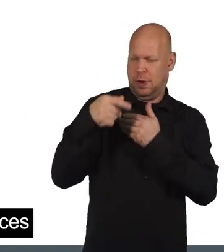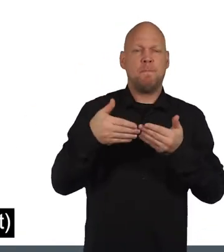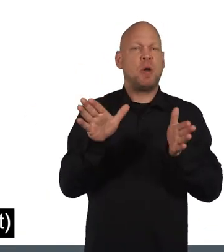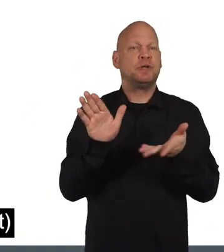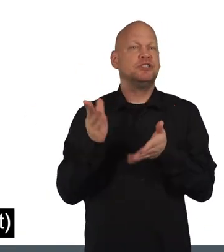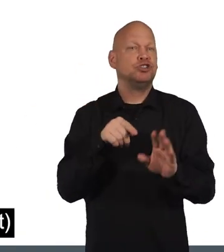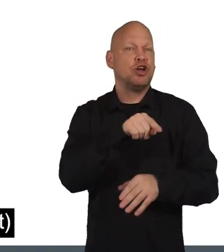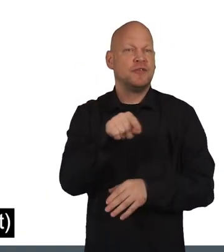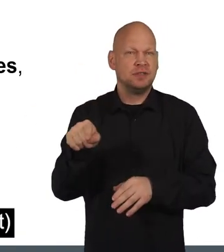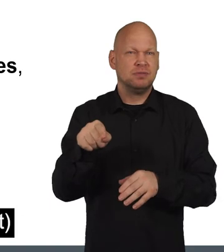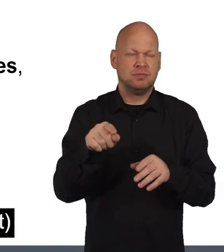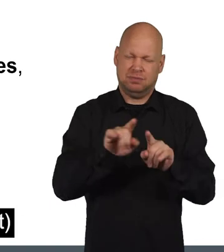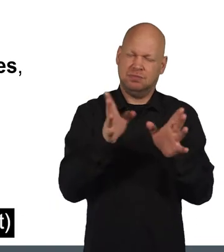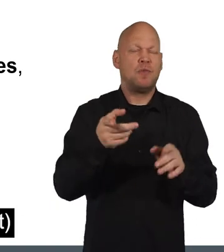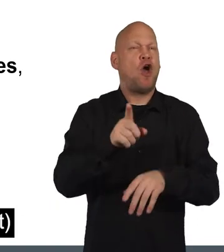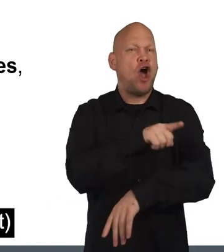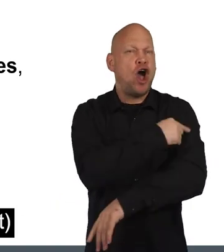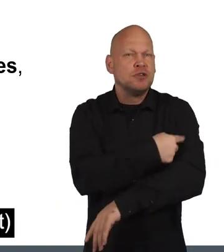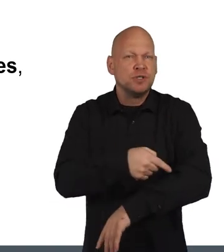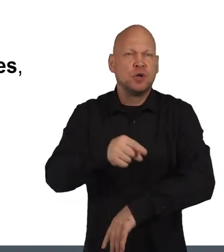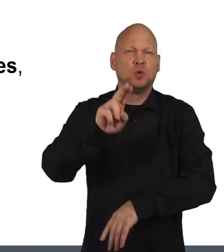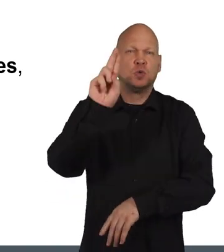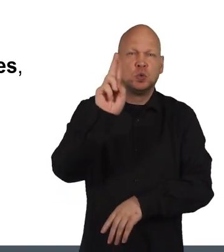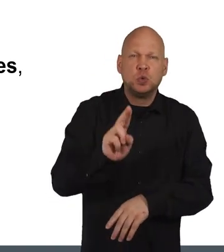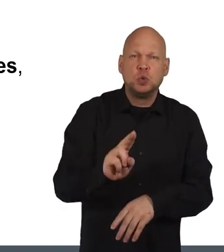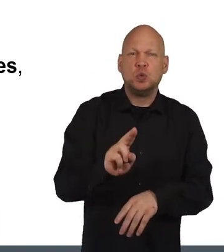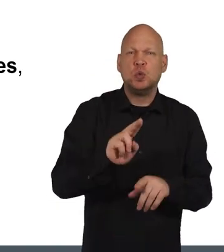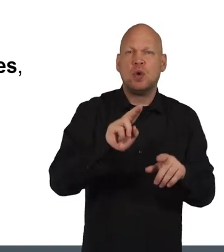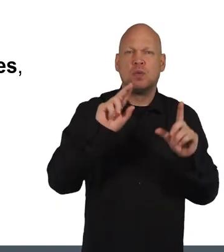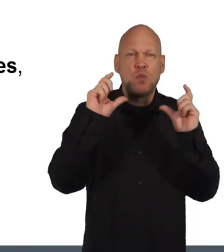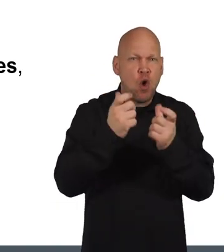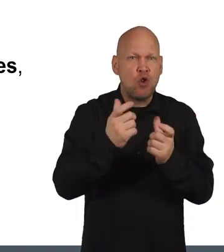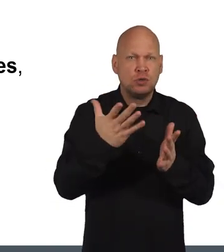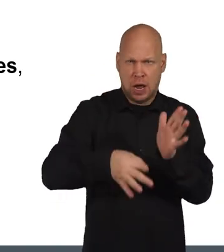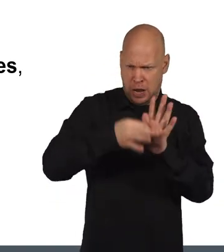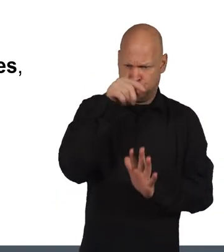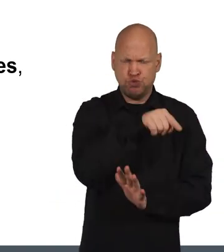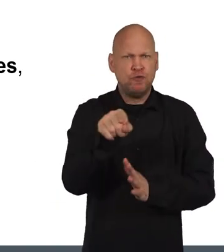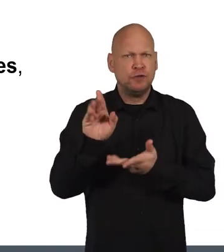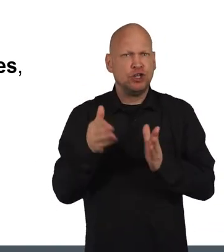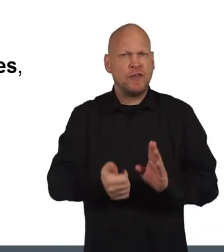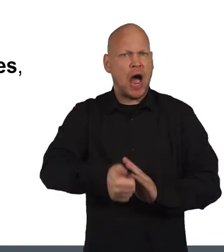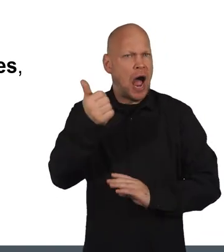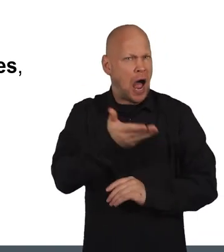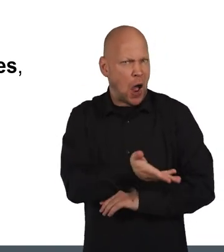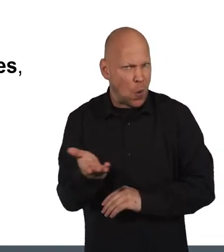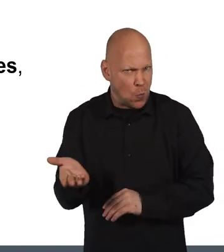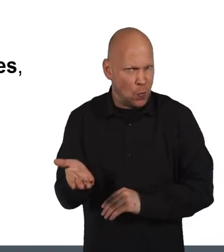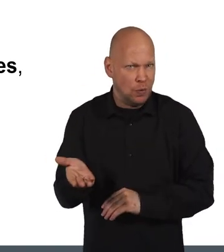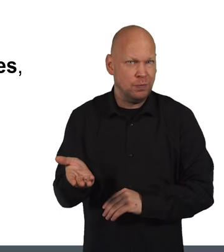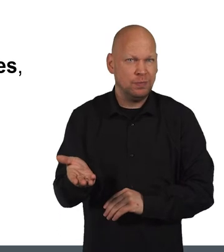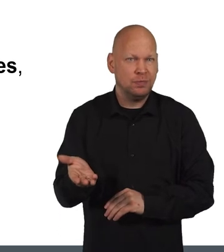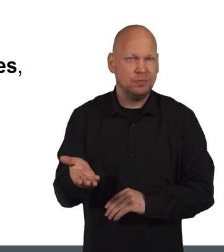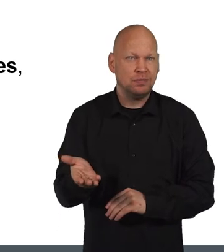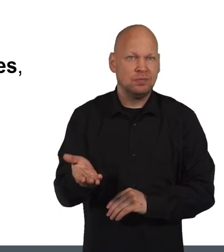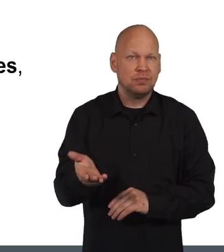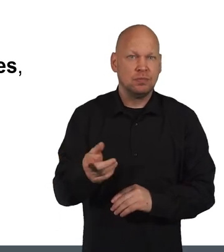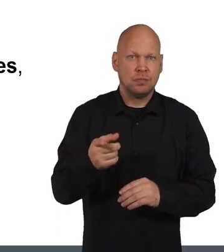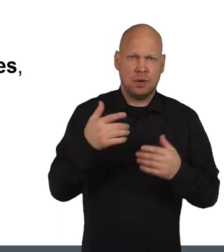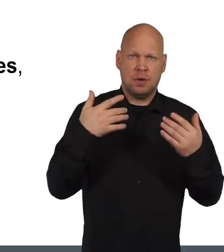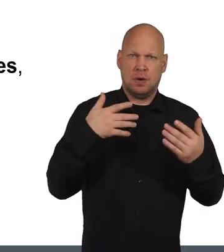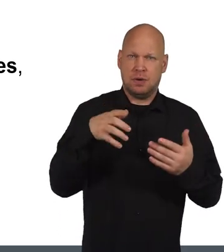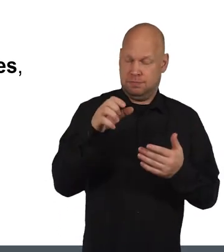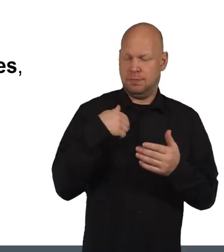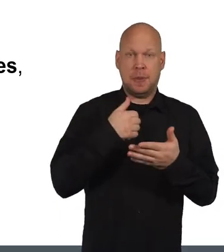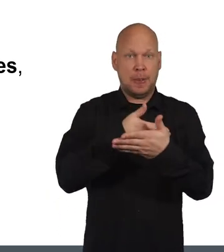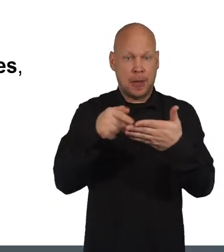services such as hospitals, schools and transport about how to improve these services. We've made the